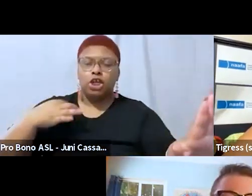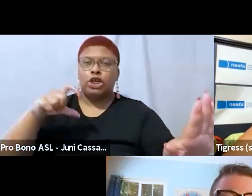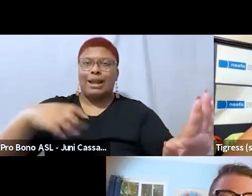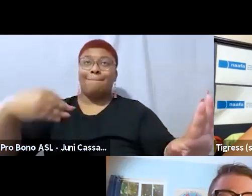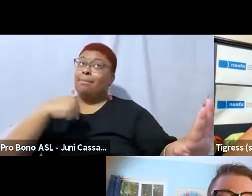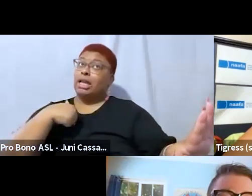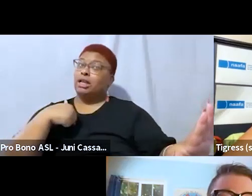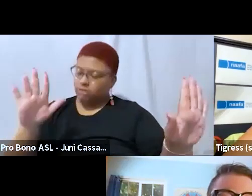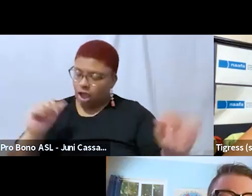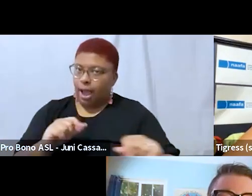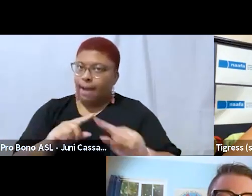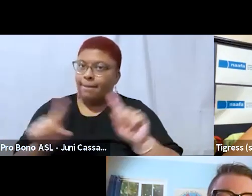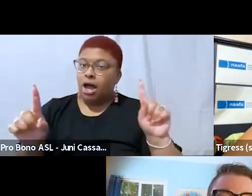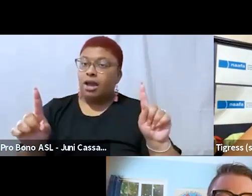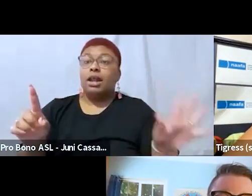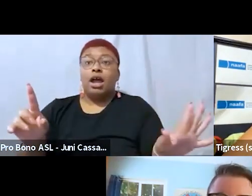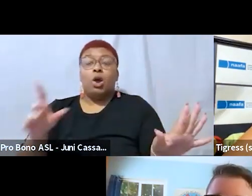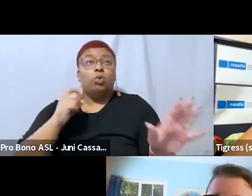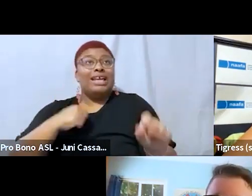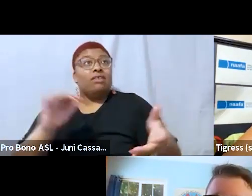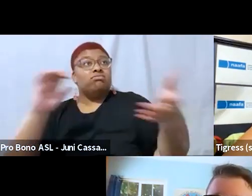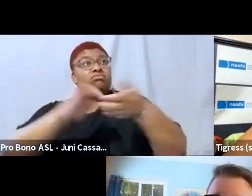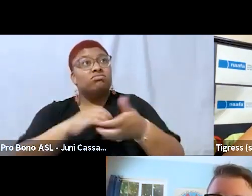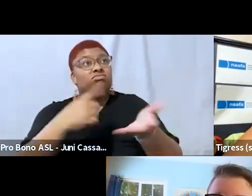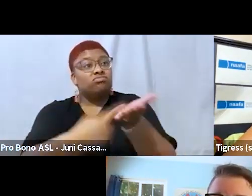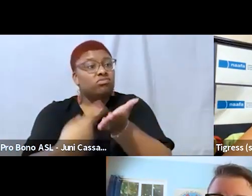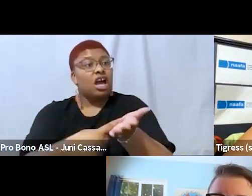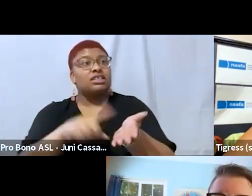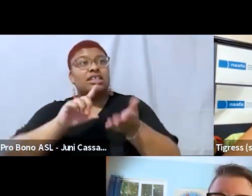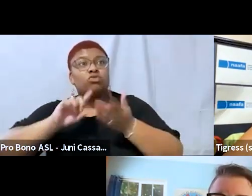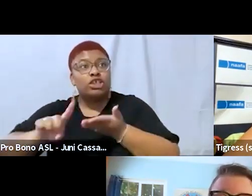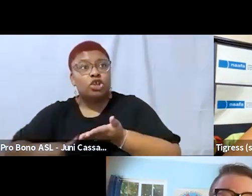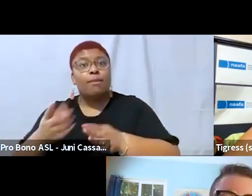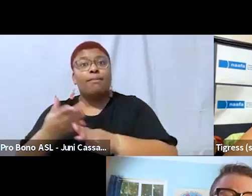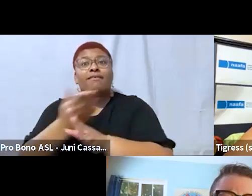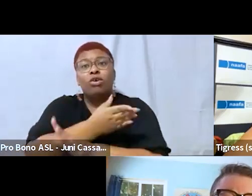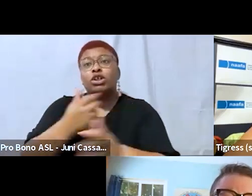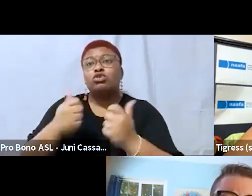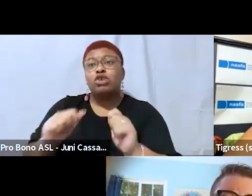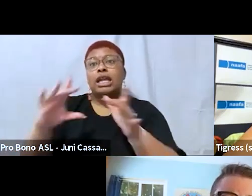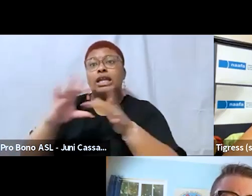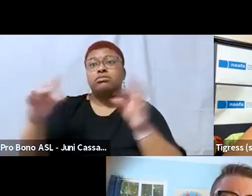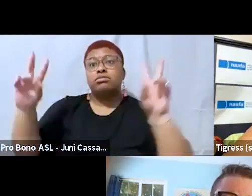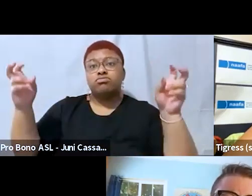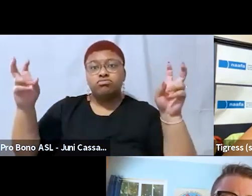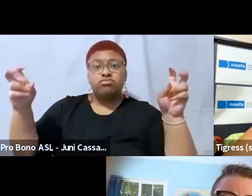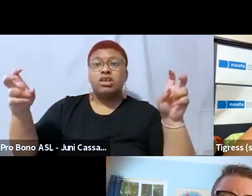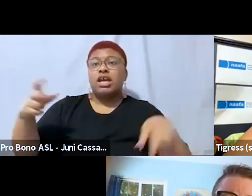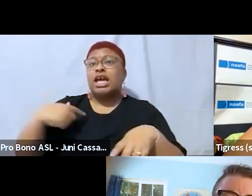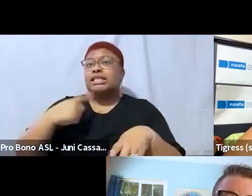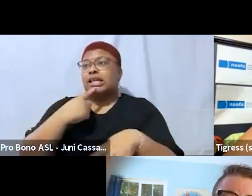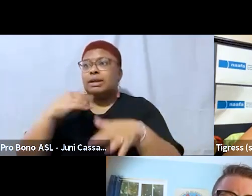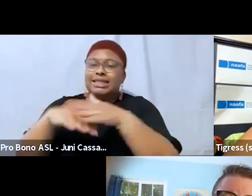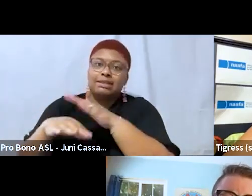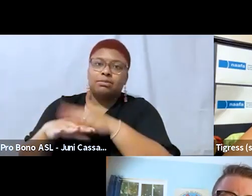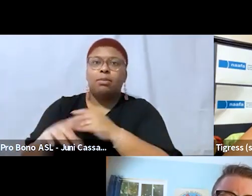those of us that we can work together um to help answer those questions for you before you make this whole large plan and do a lot of